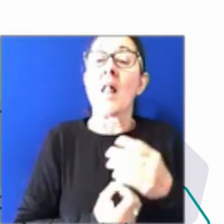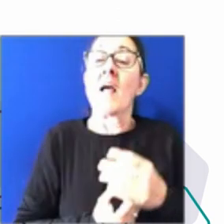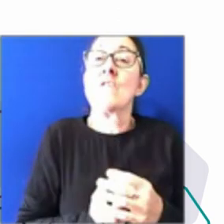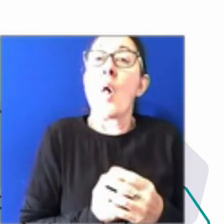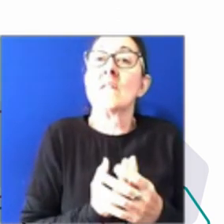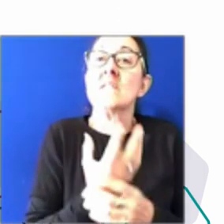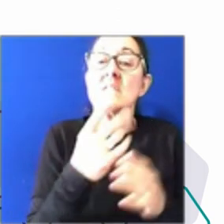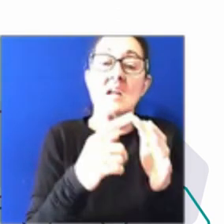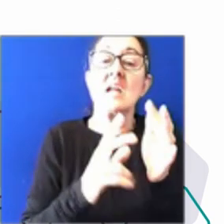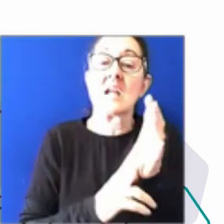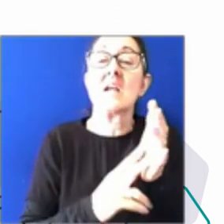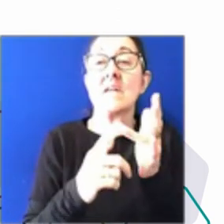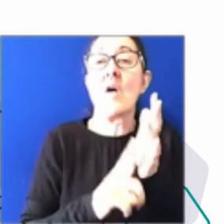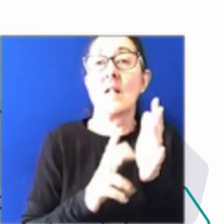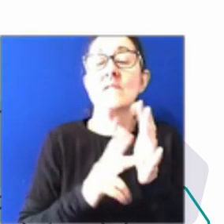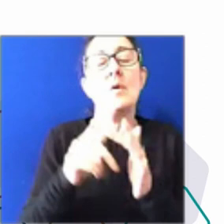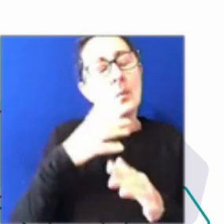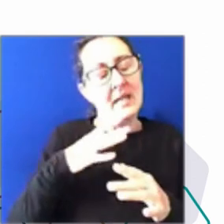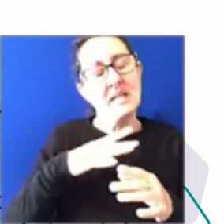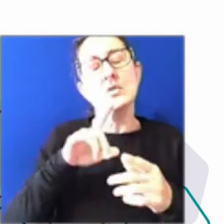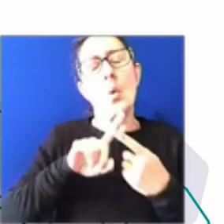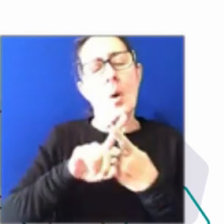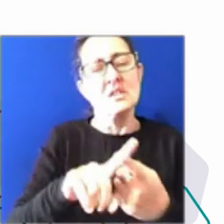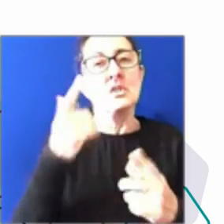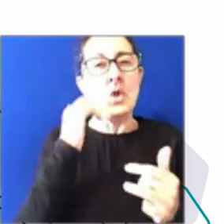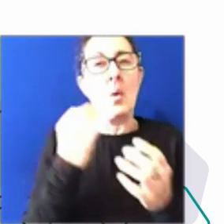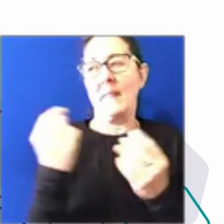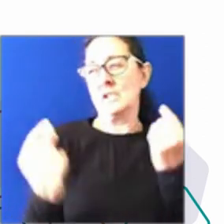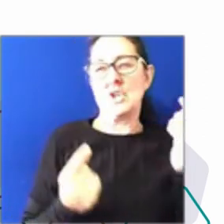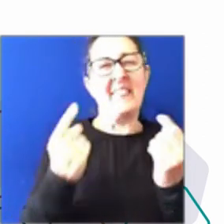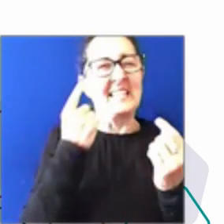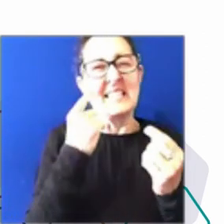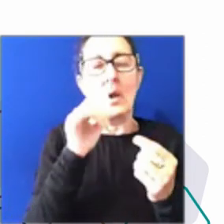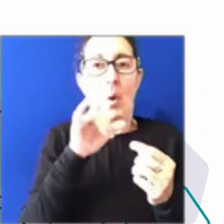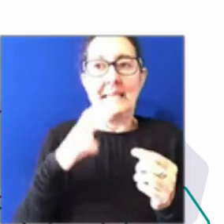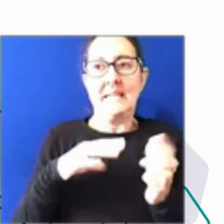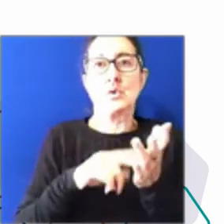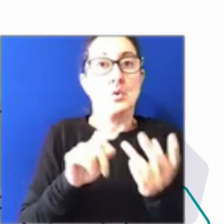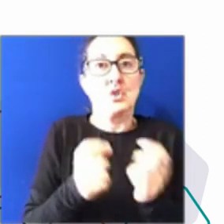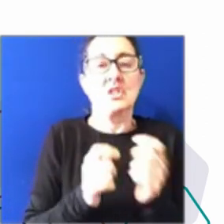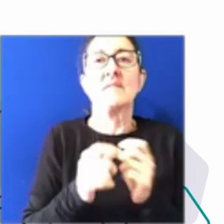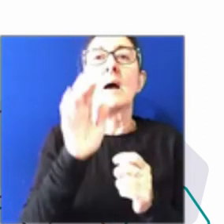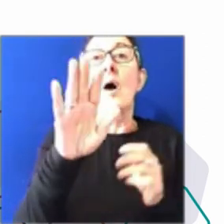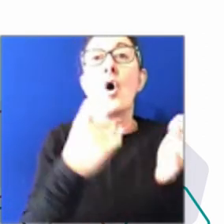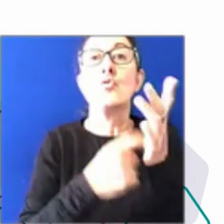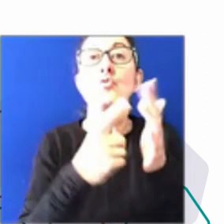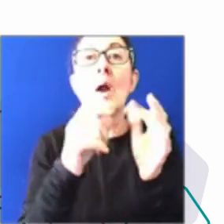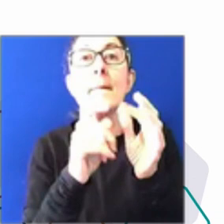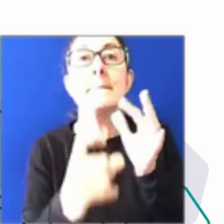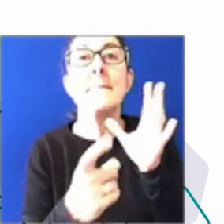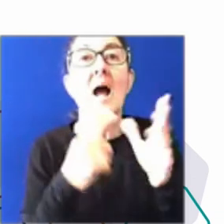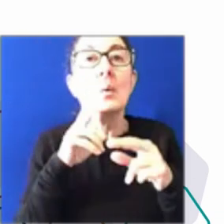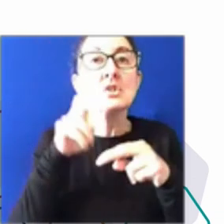around what is and isn't working and be prepared to shift. Sorry, and Rebecca's going to jump in. I've got a statistic around imposter